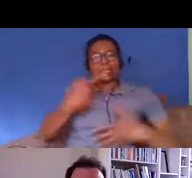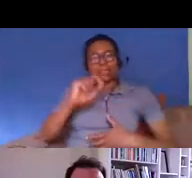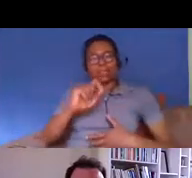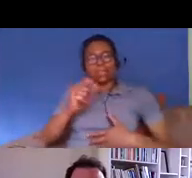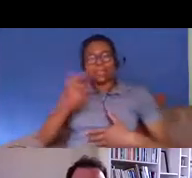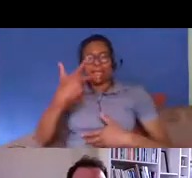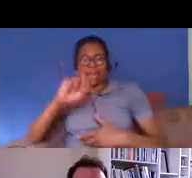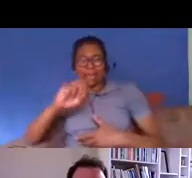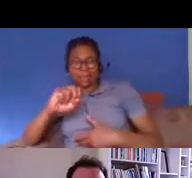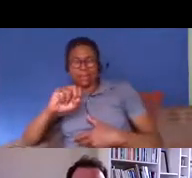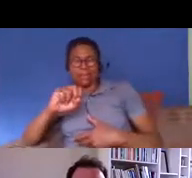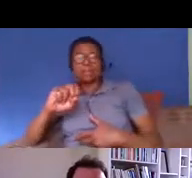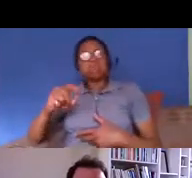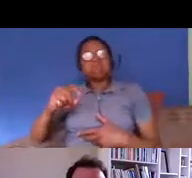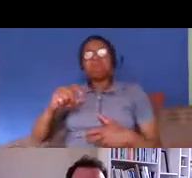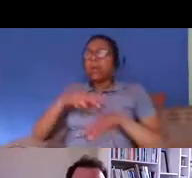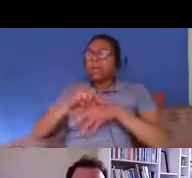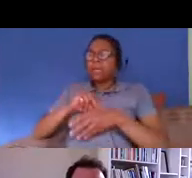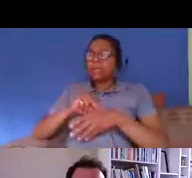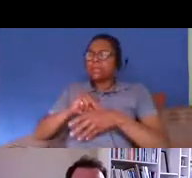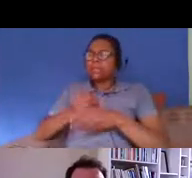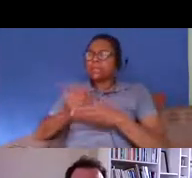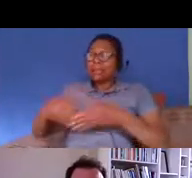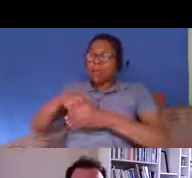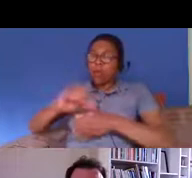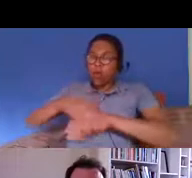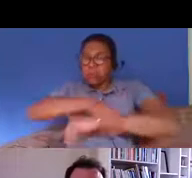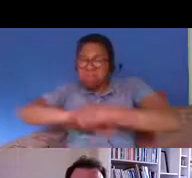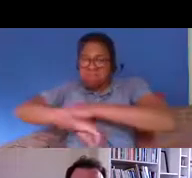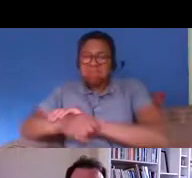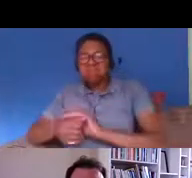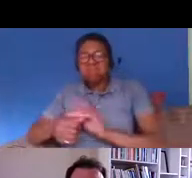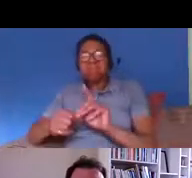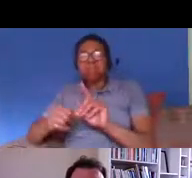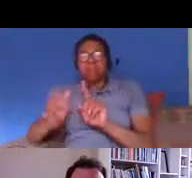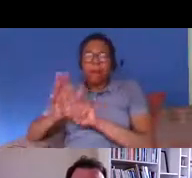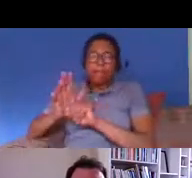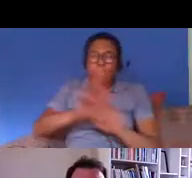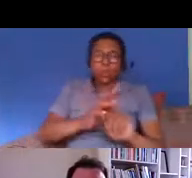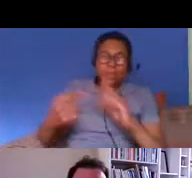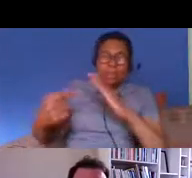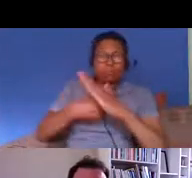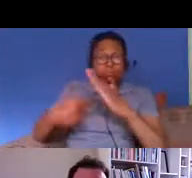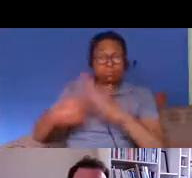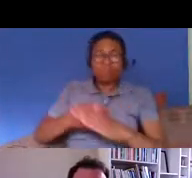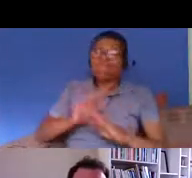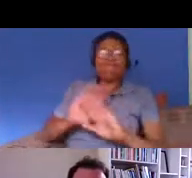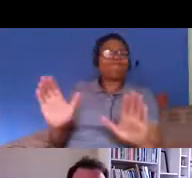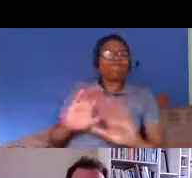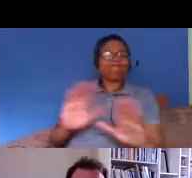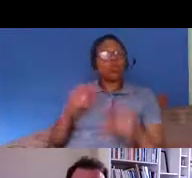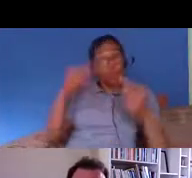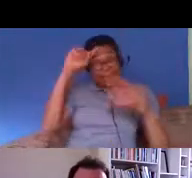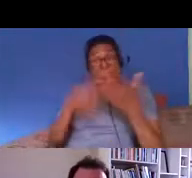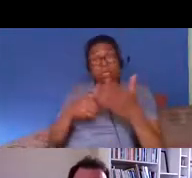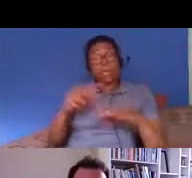not get involved in enforcing immigration laws um because it was so damaging to community relations and um that